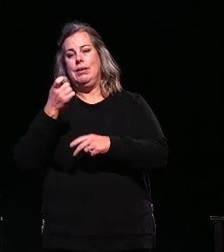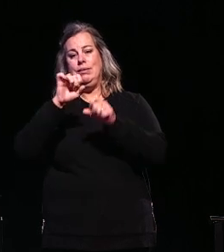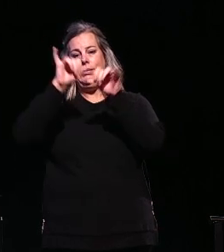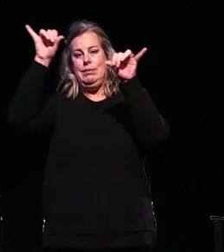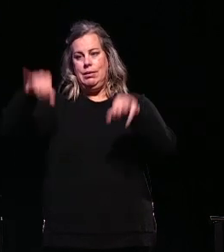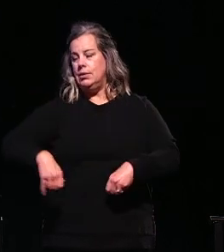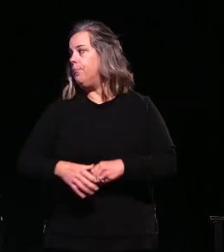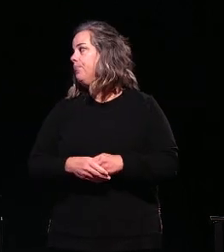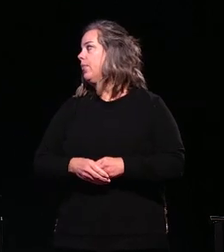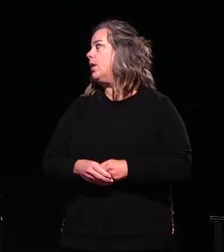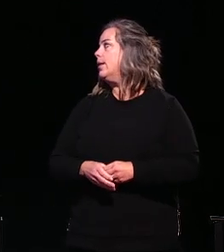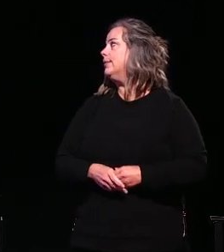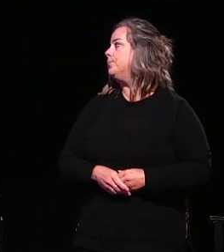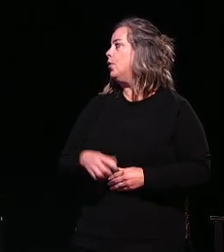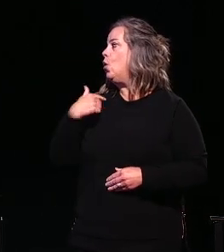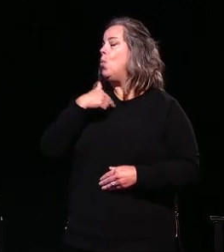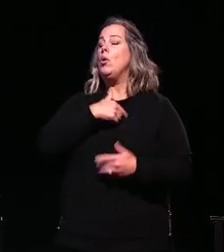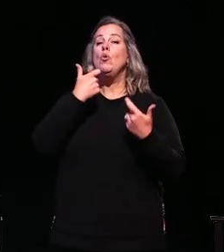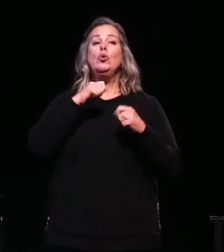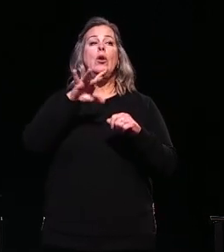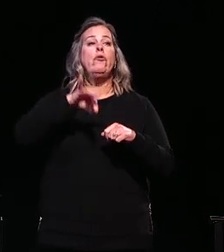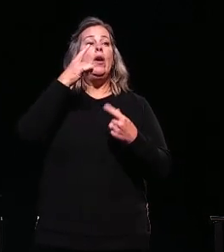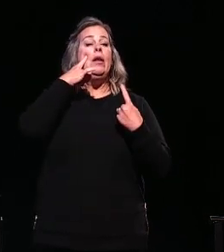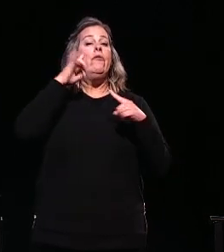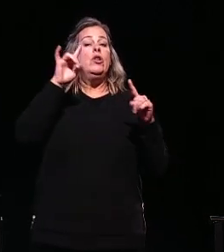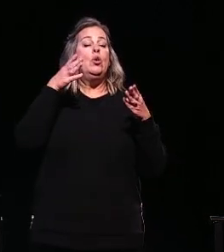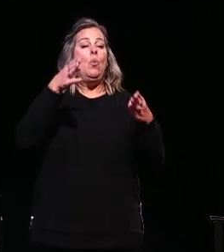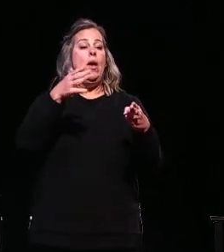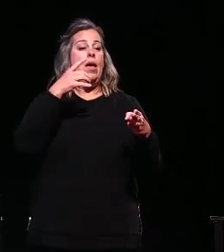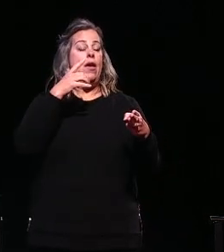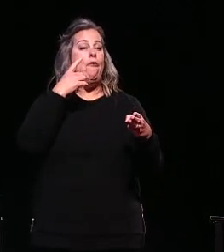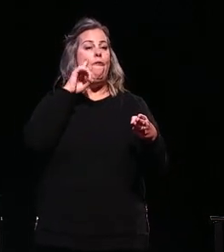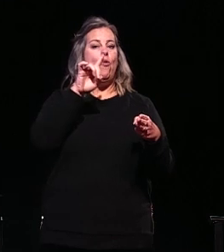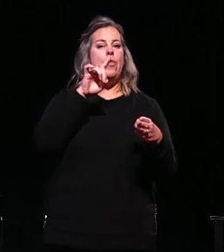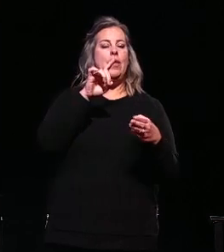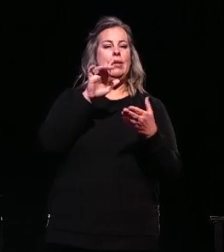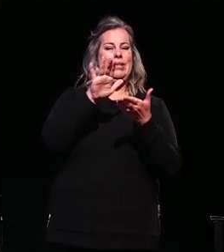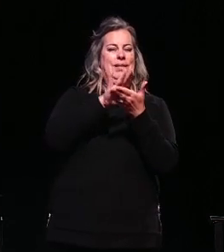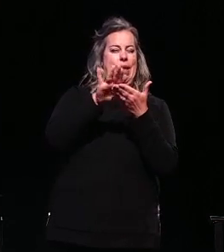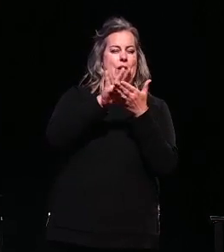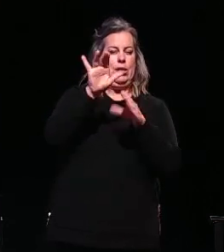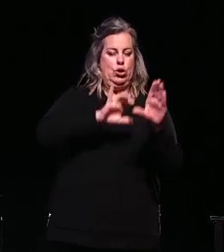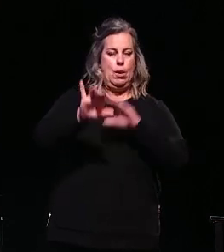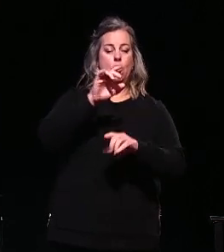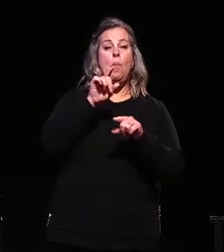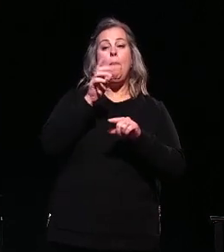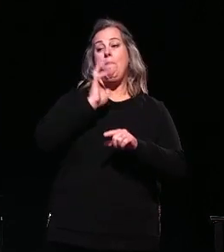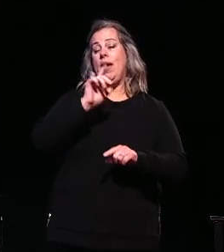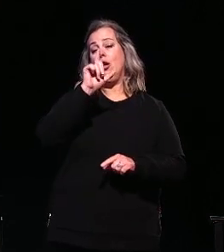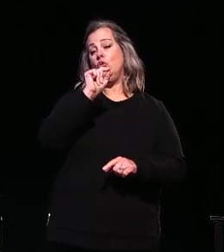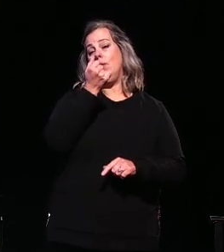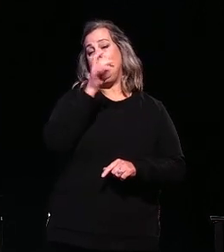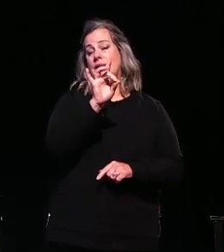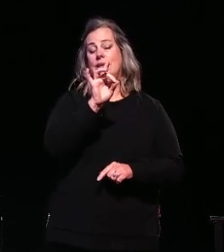Initially, we were trying to find an efficient way to apply a pre-dip sanitizer on our family farm, but in 2018, after inventing the